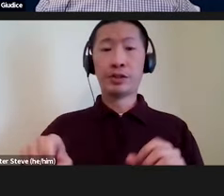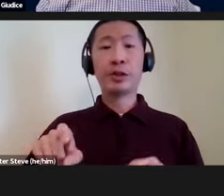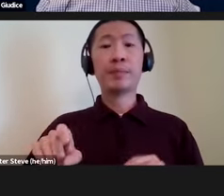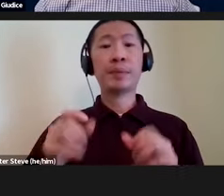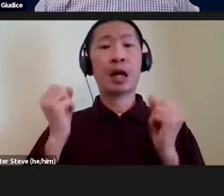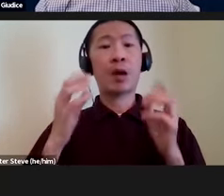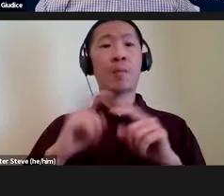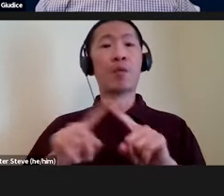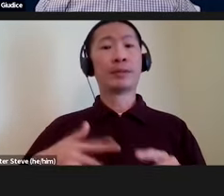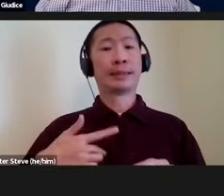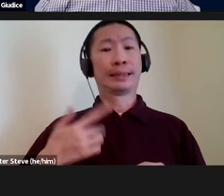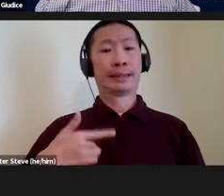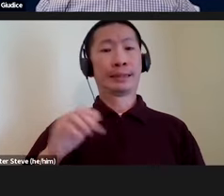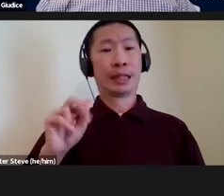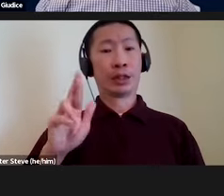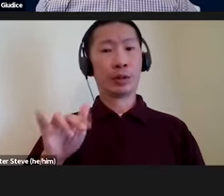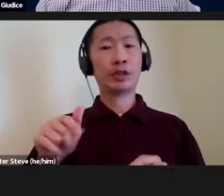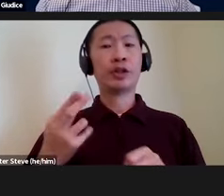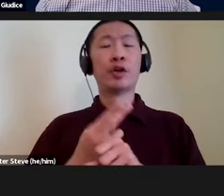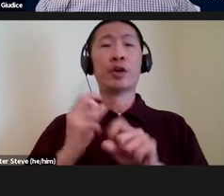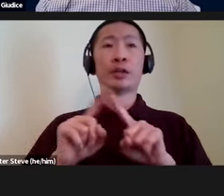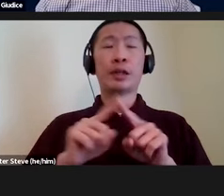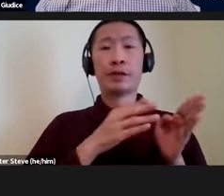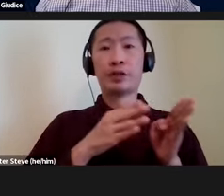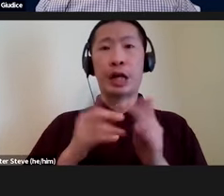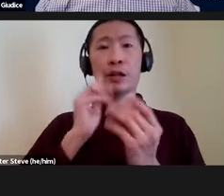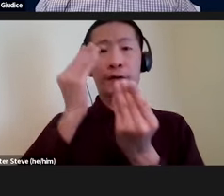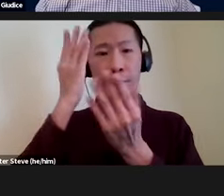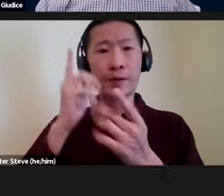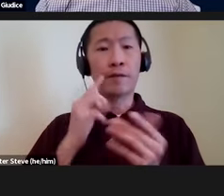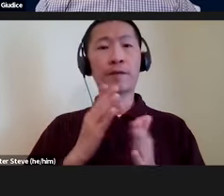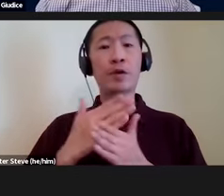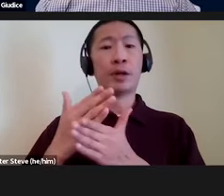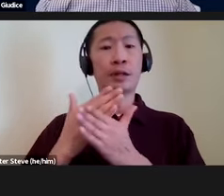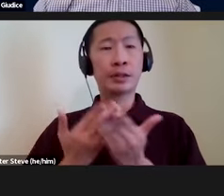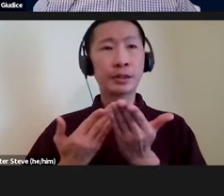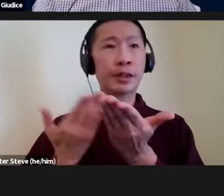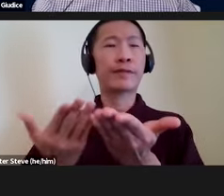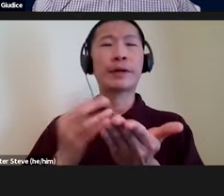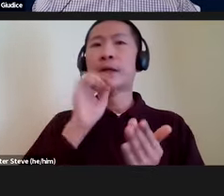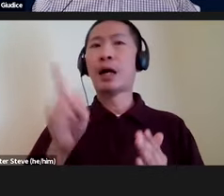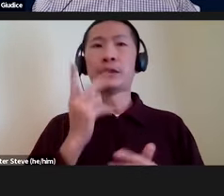multisensory. So, for example, they should use multiple channels of information for delivery, not just vision.